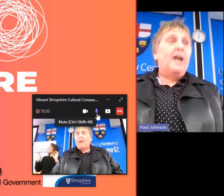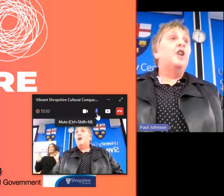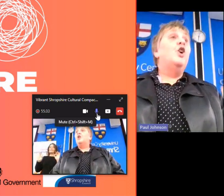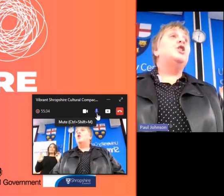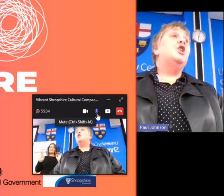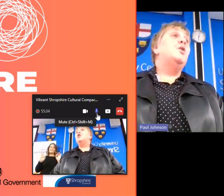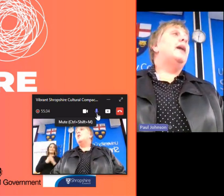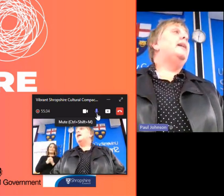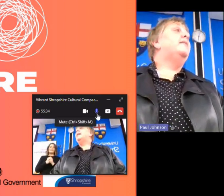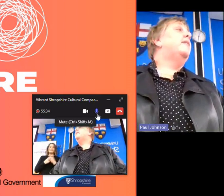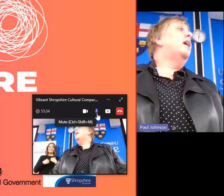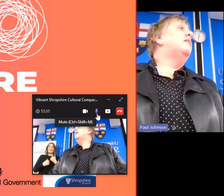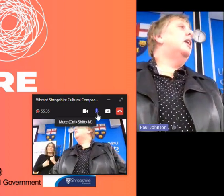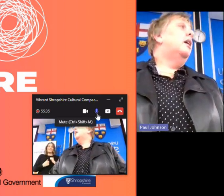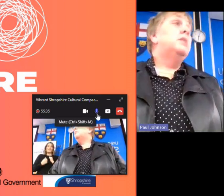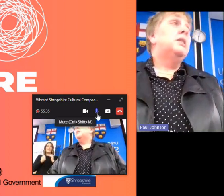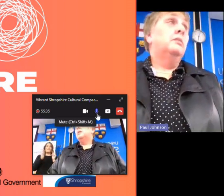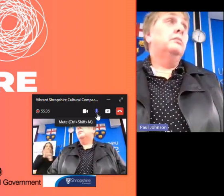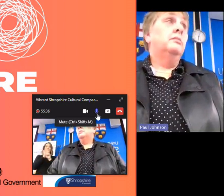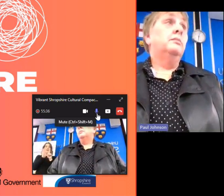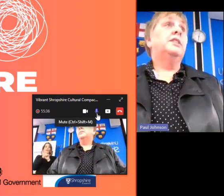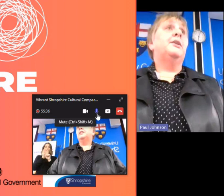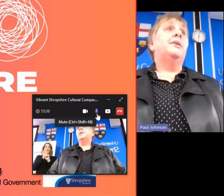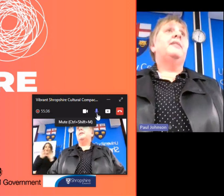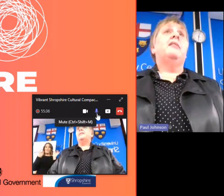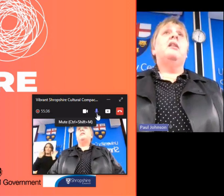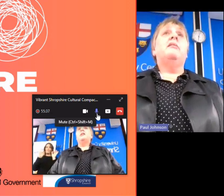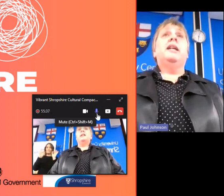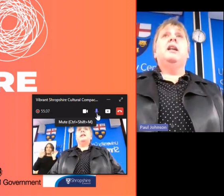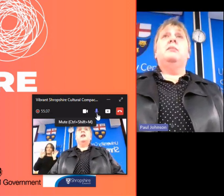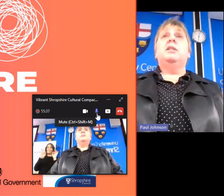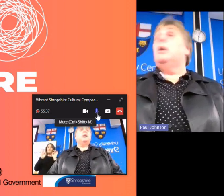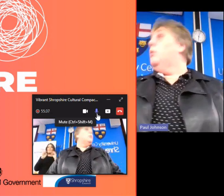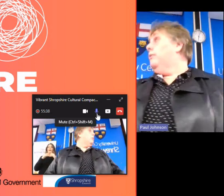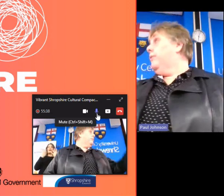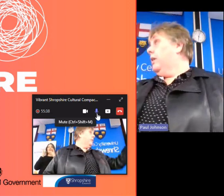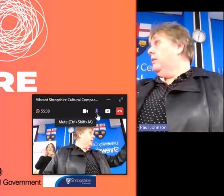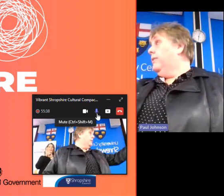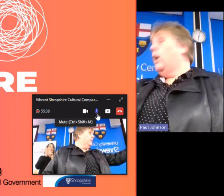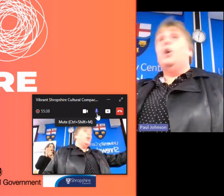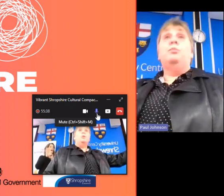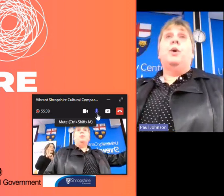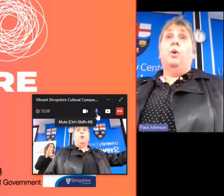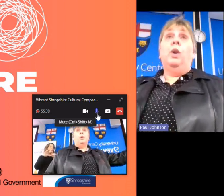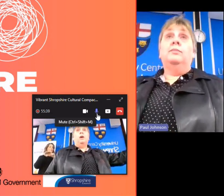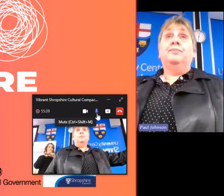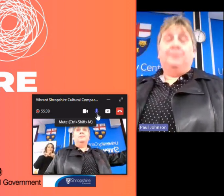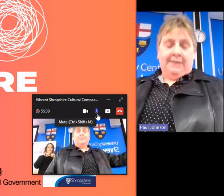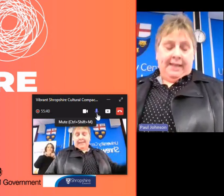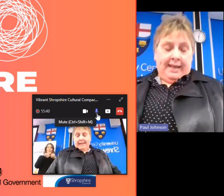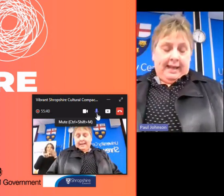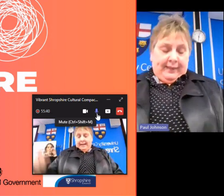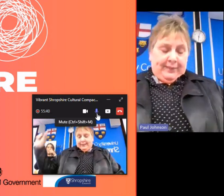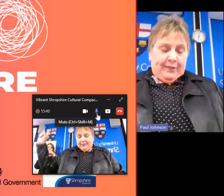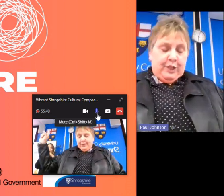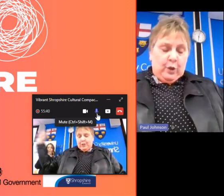um we are not due any fire alarms so if there are any alarms go off follow paul